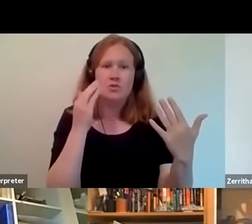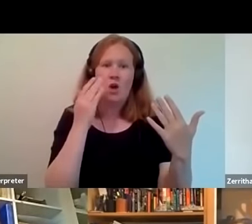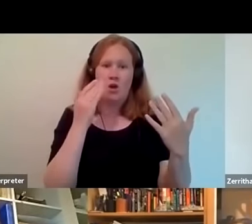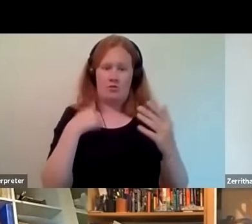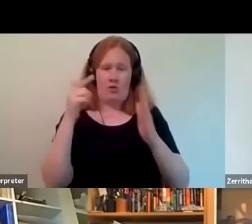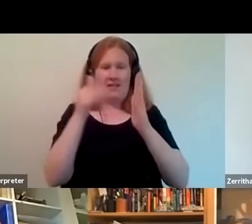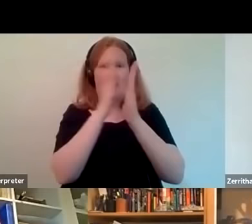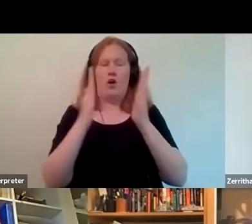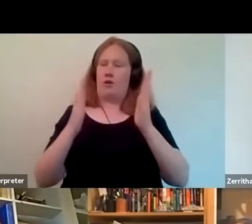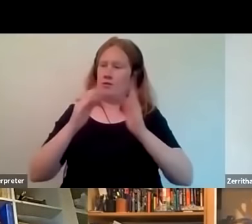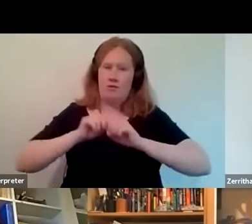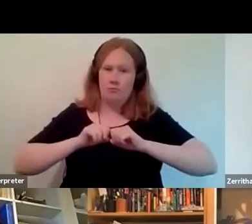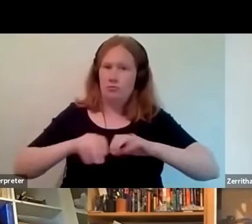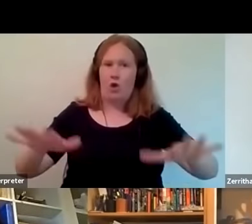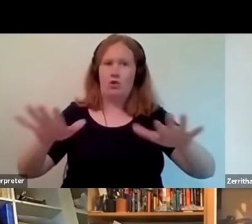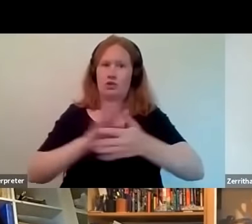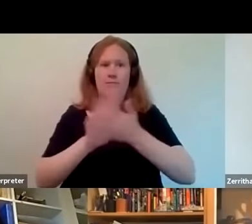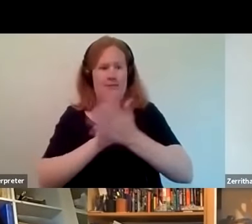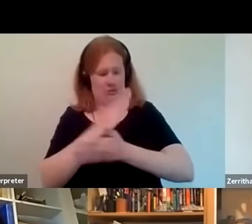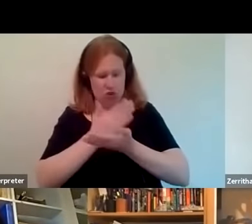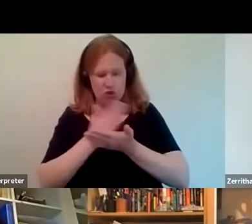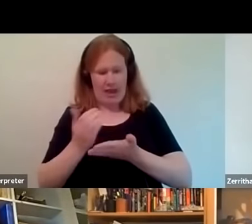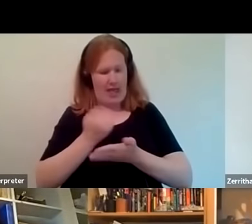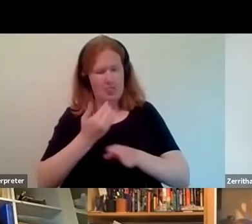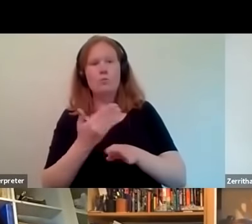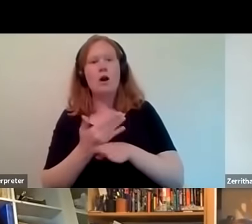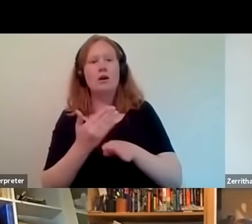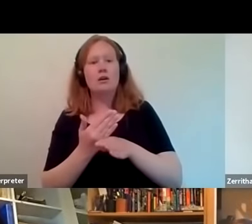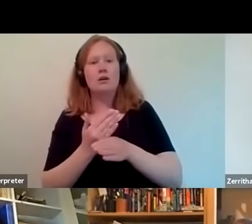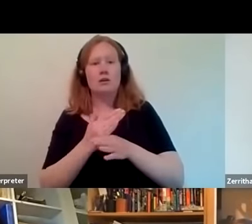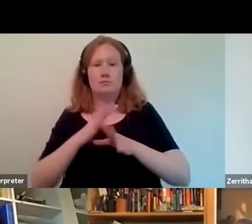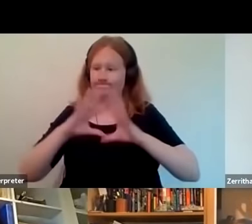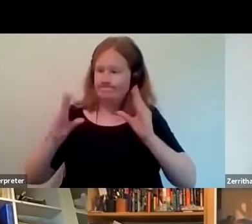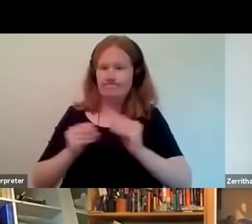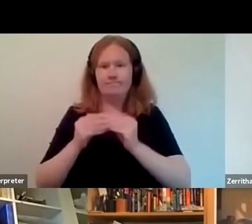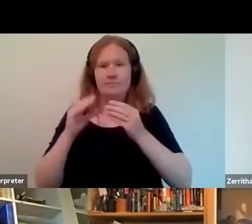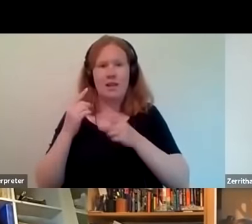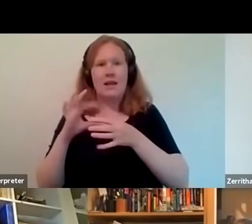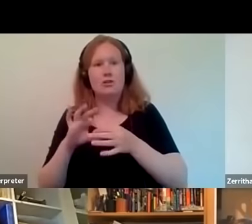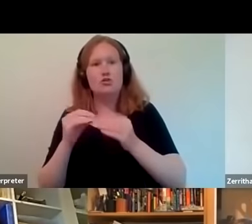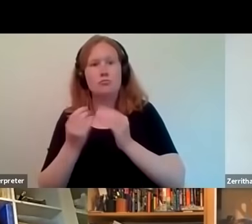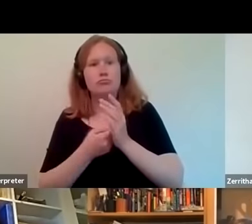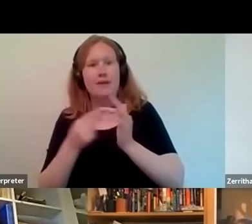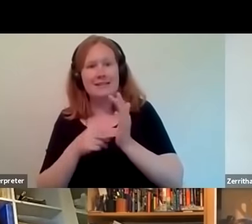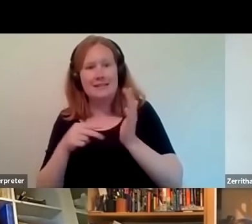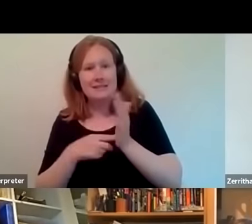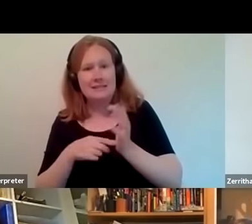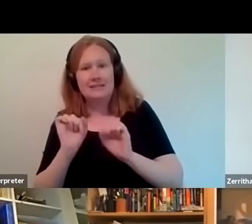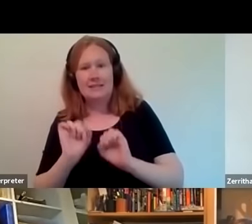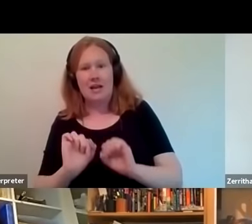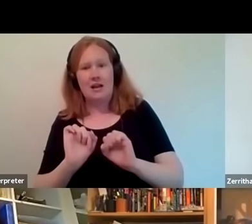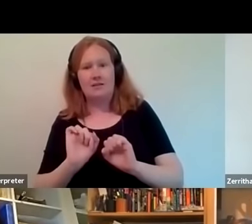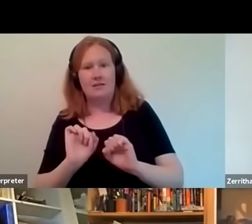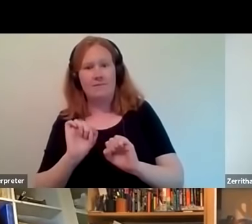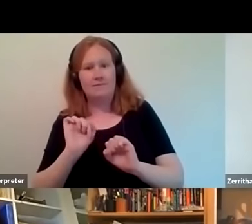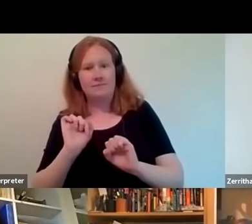at the high commission and being able to share with them the work and also all of the stuff around brent and having their support in in being able to